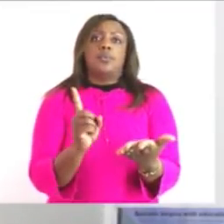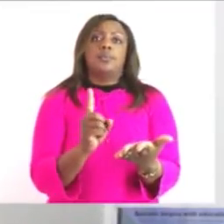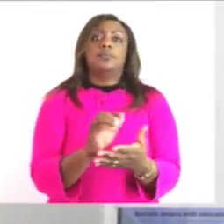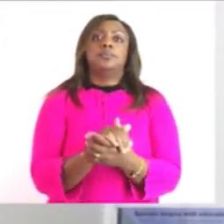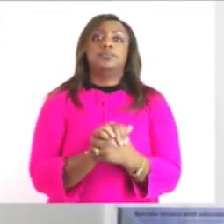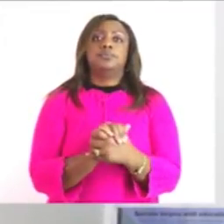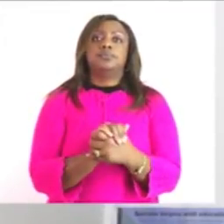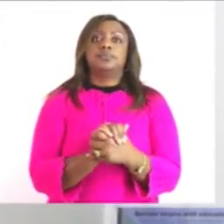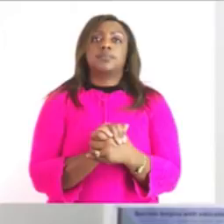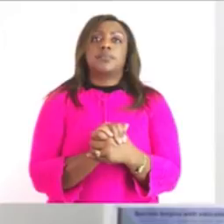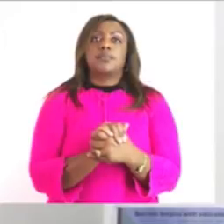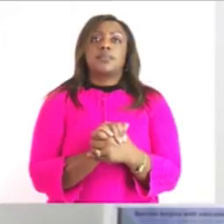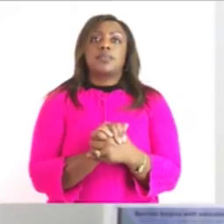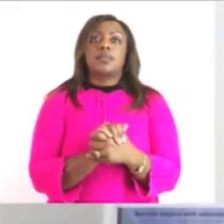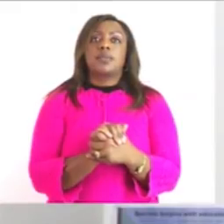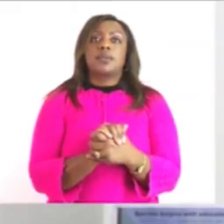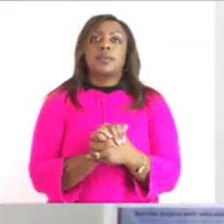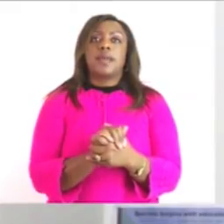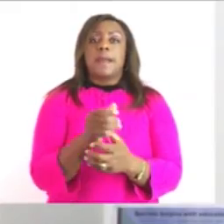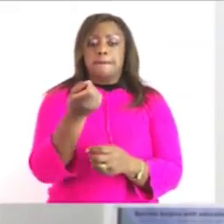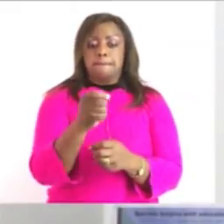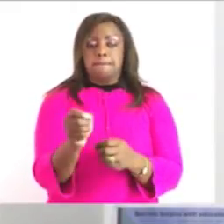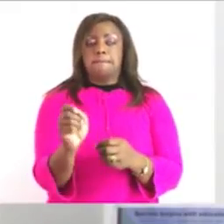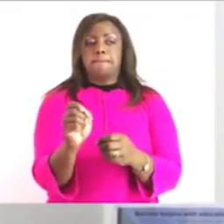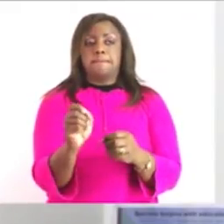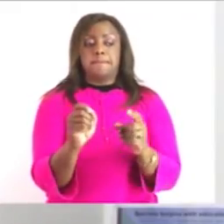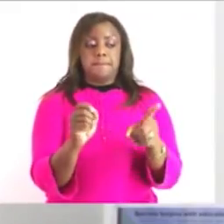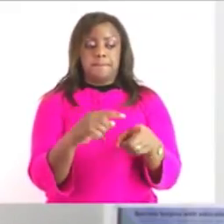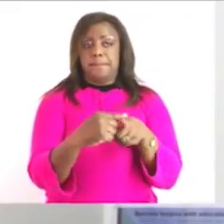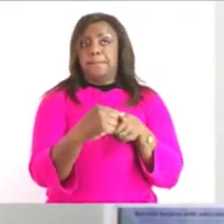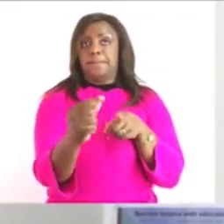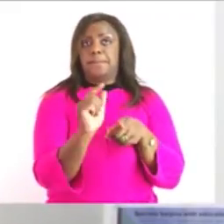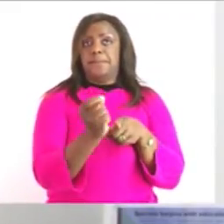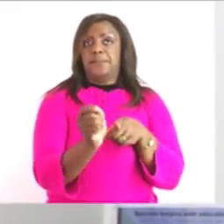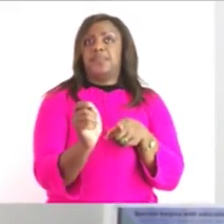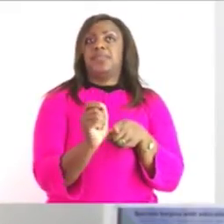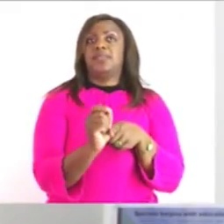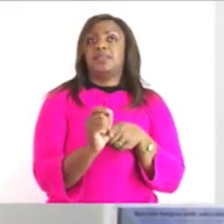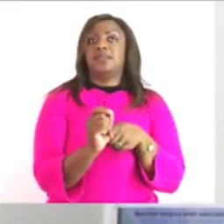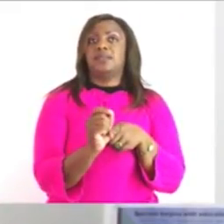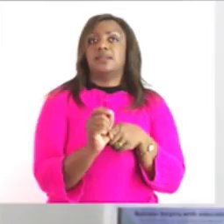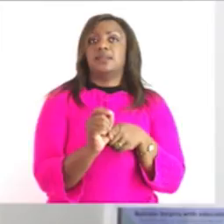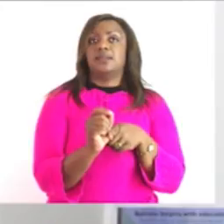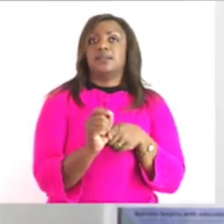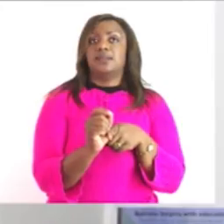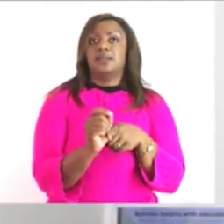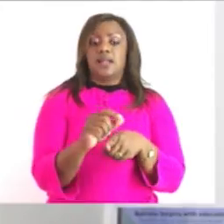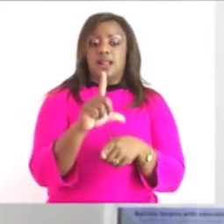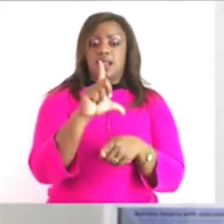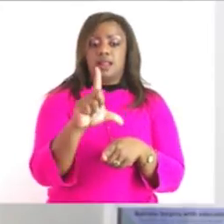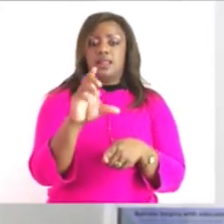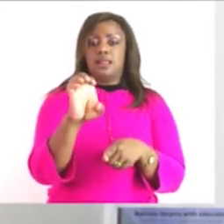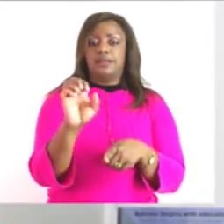so this will be the pen which is length you